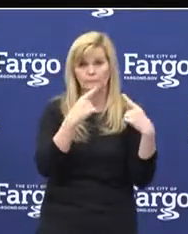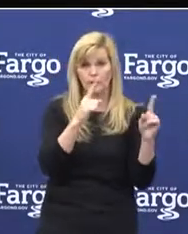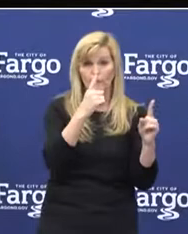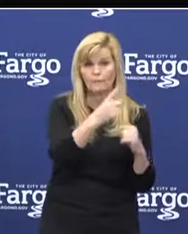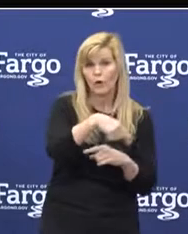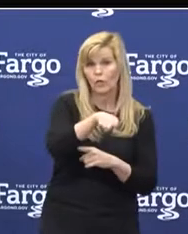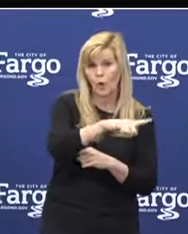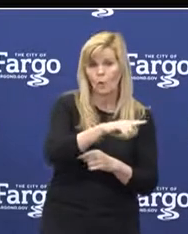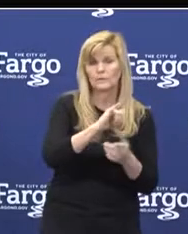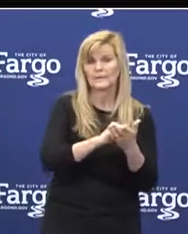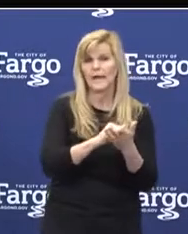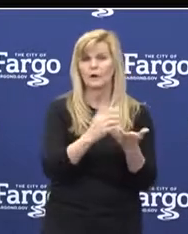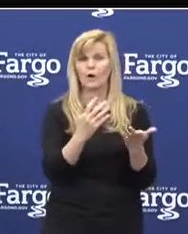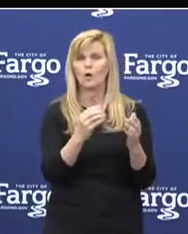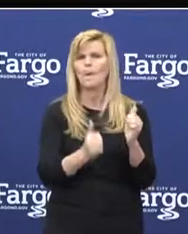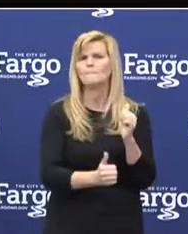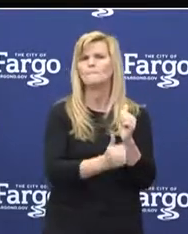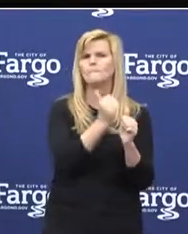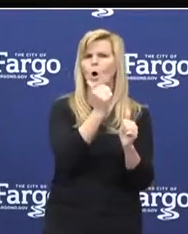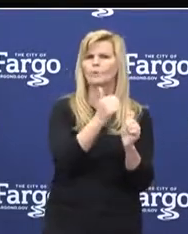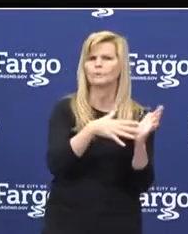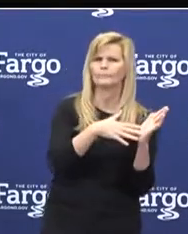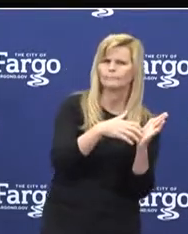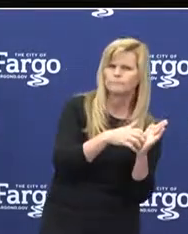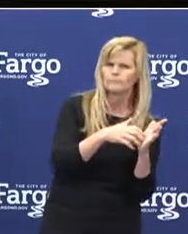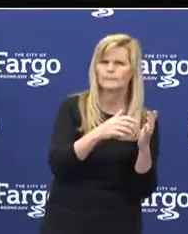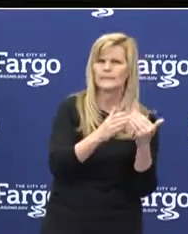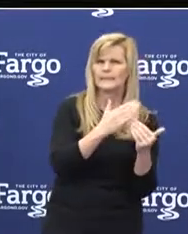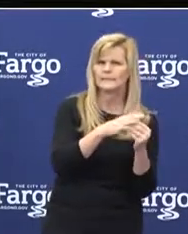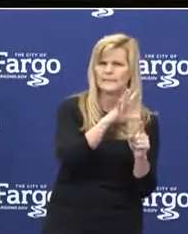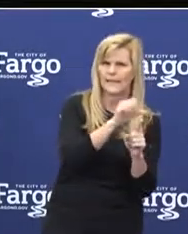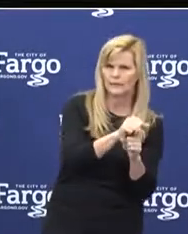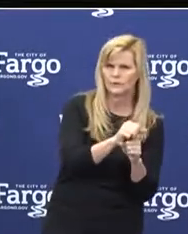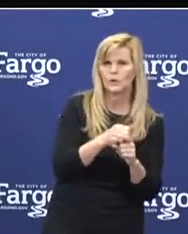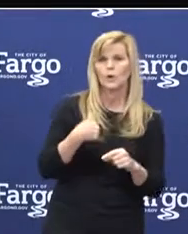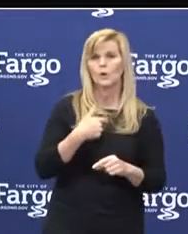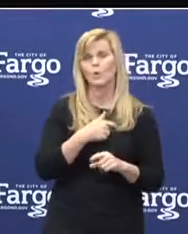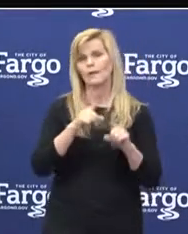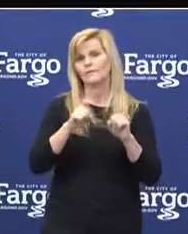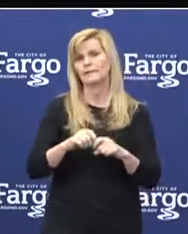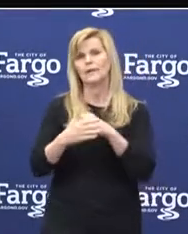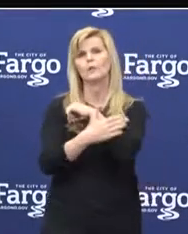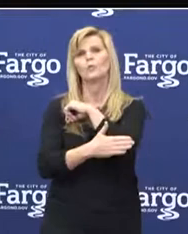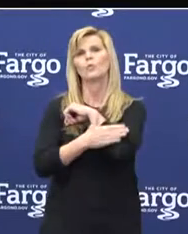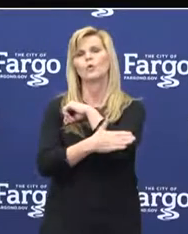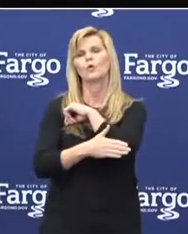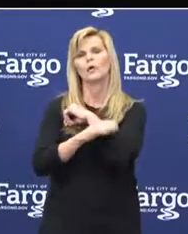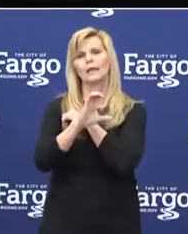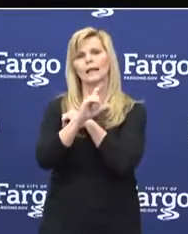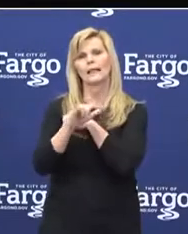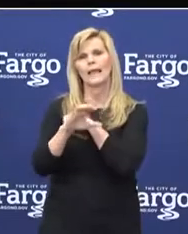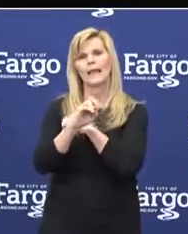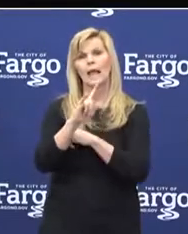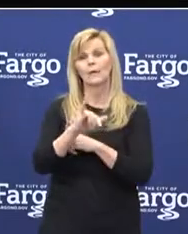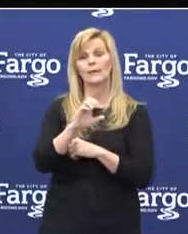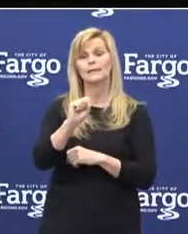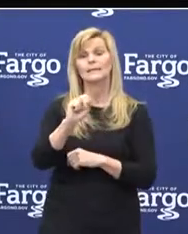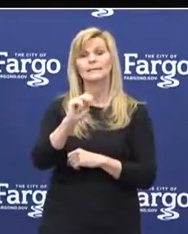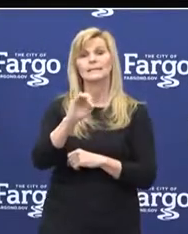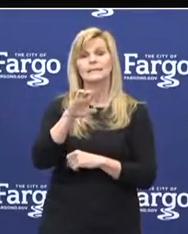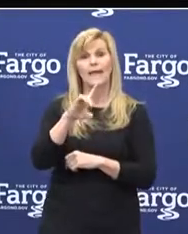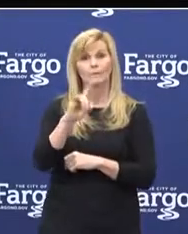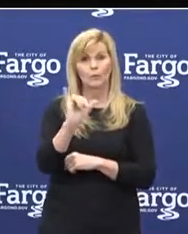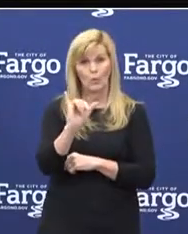populations. We do have testing sites in rural Clay County, and those are the Sanford clinics, one in